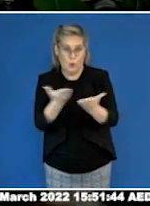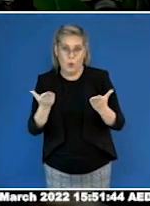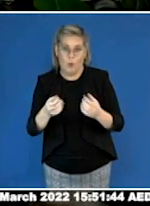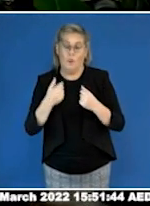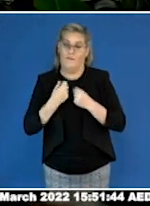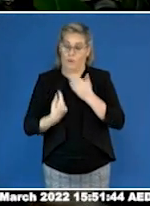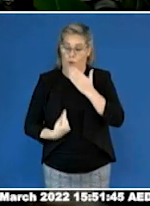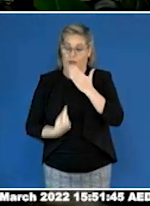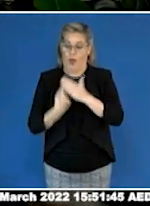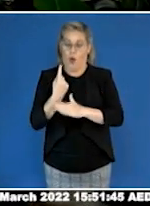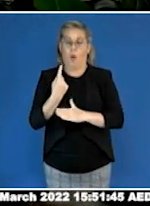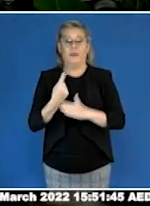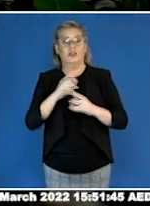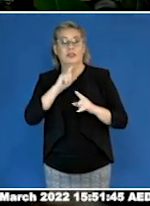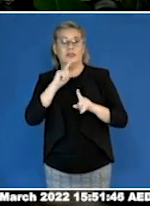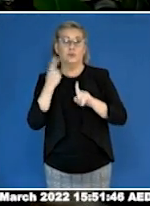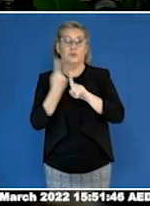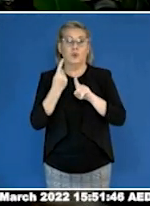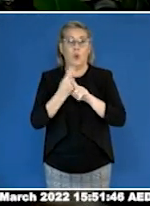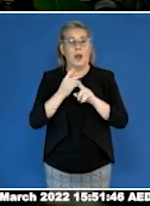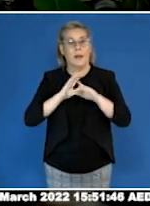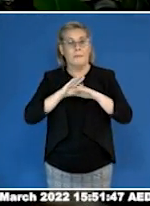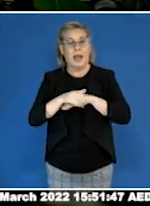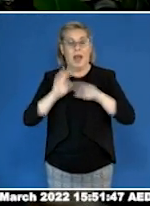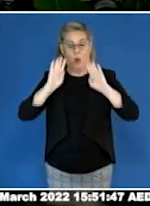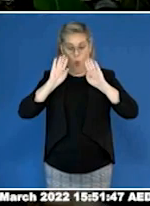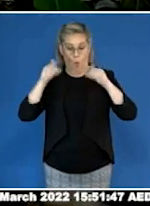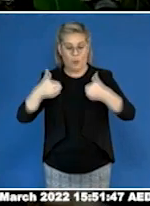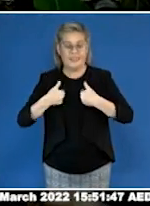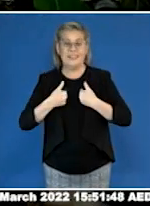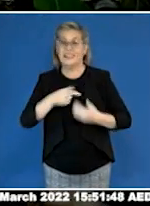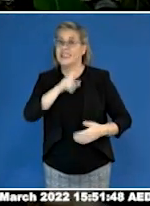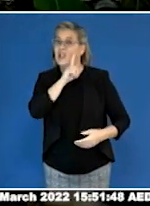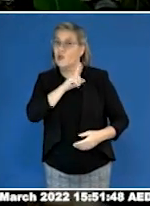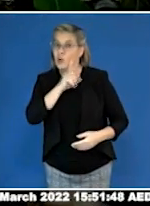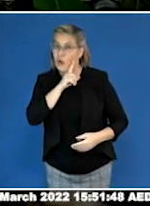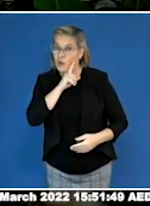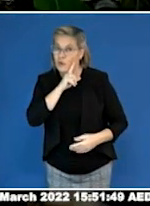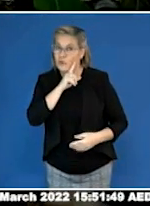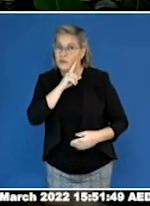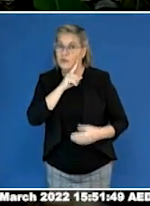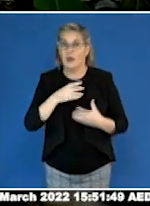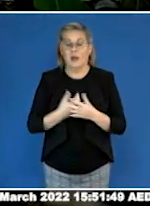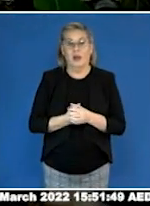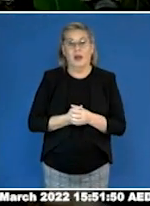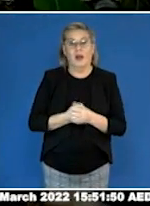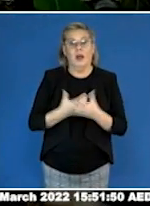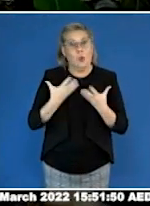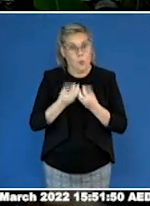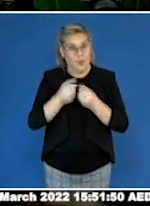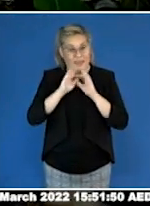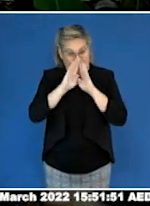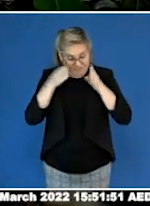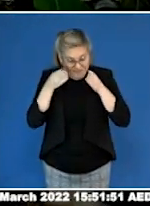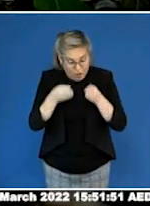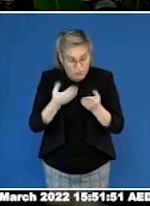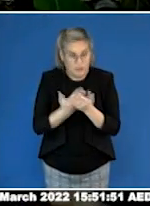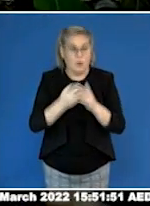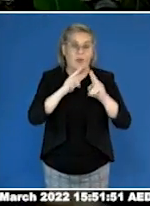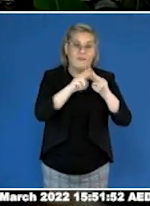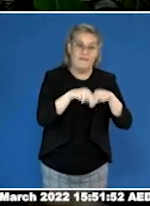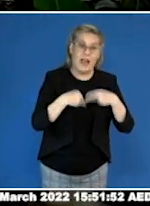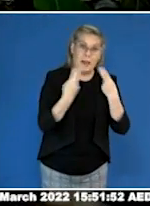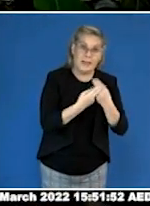experiences of autistic girls, women and gender diverse individuals with a particular focus on family, domestic and sexual violence.